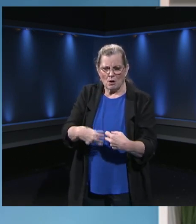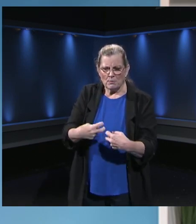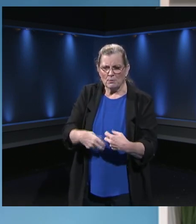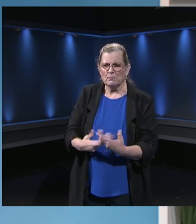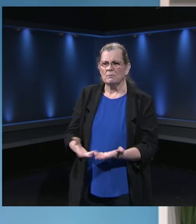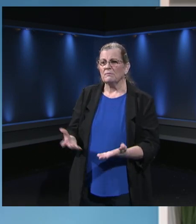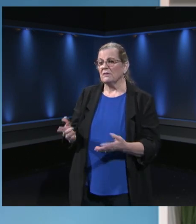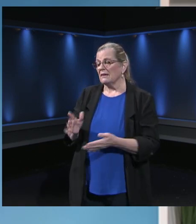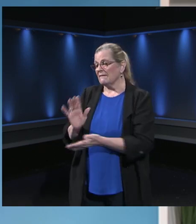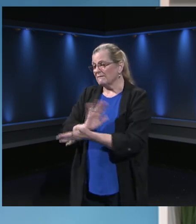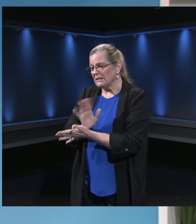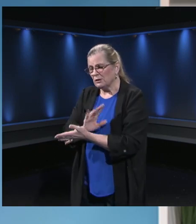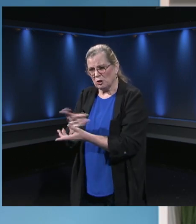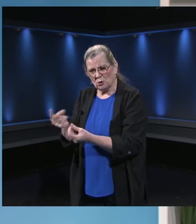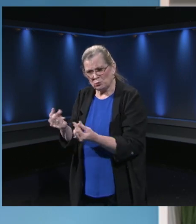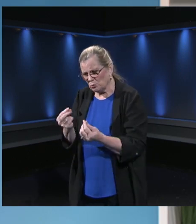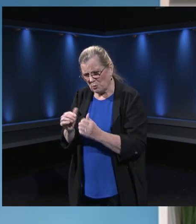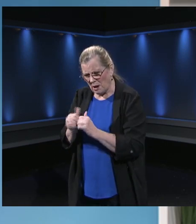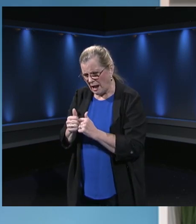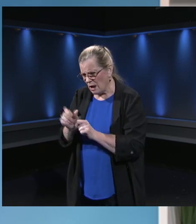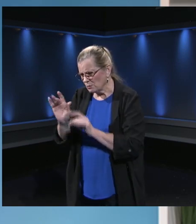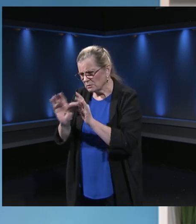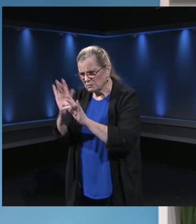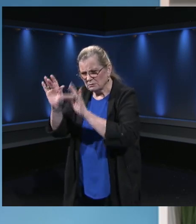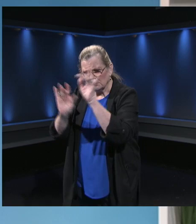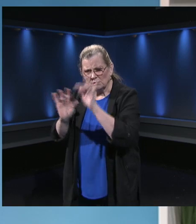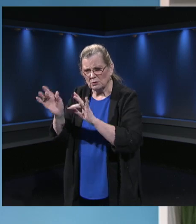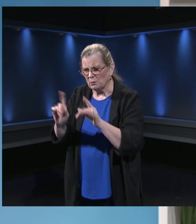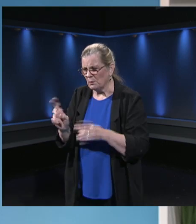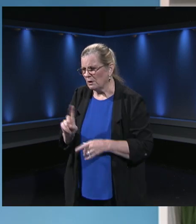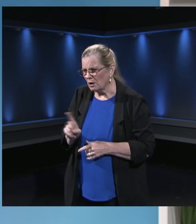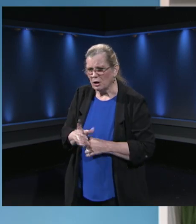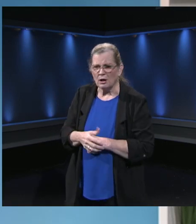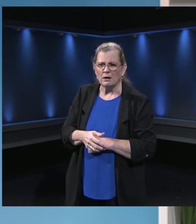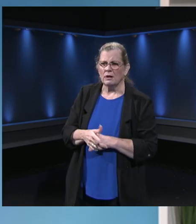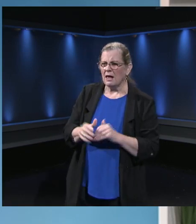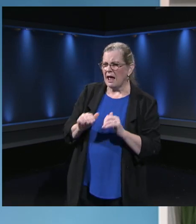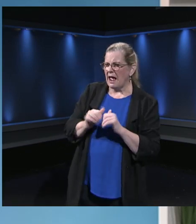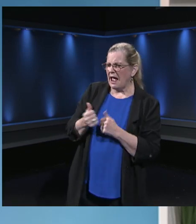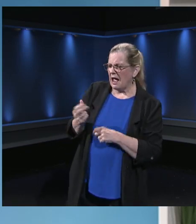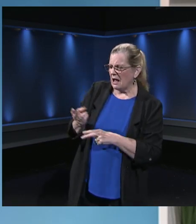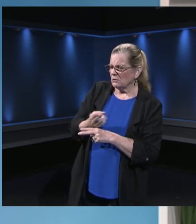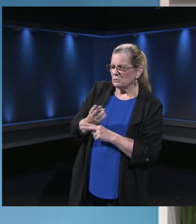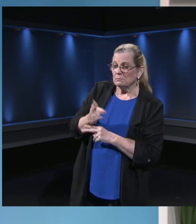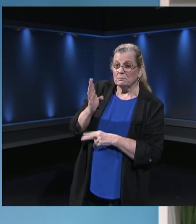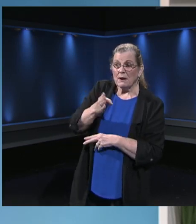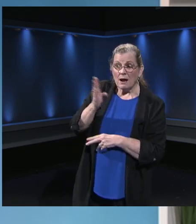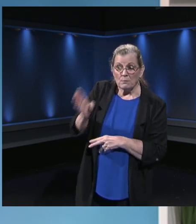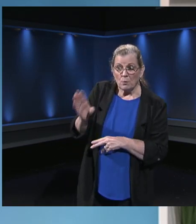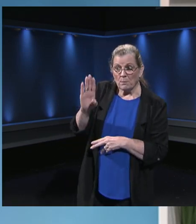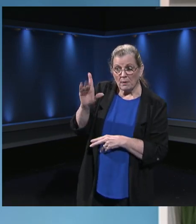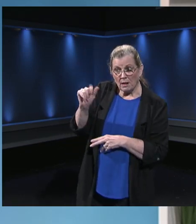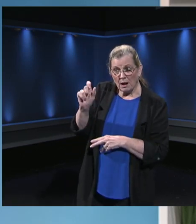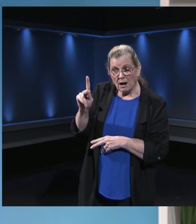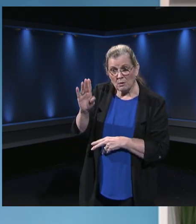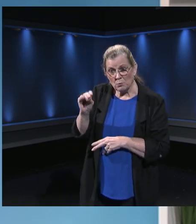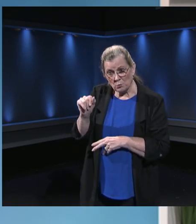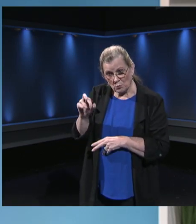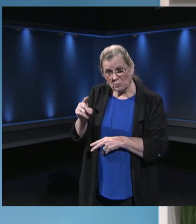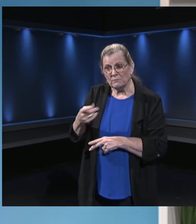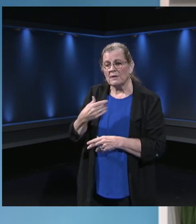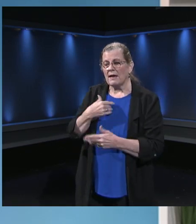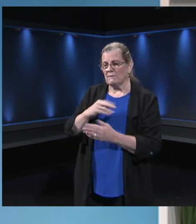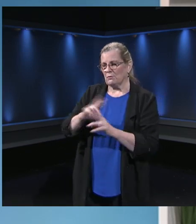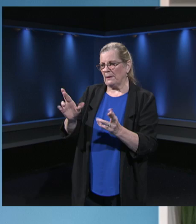Google, like Google Meet, like Blackboard Collaborate. And those exist in different languages as well. And so families can go on to the